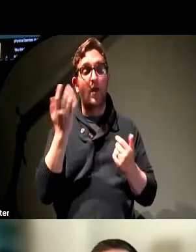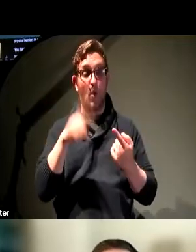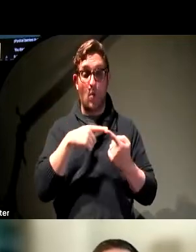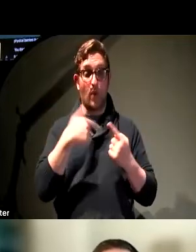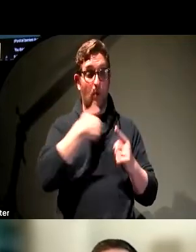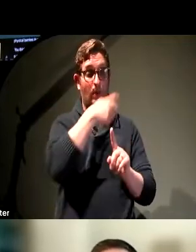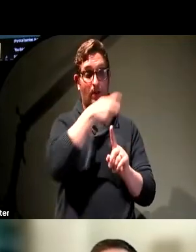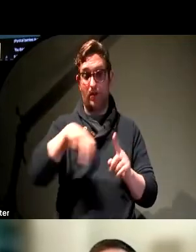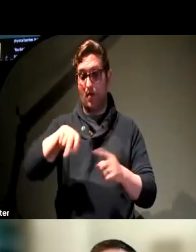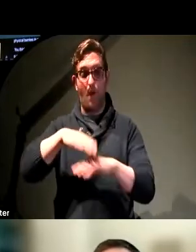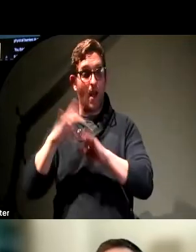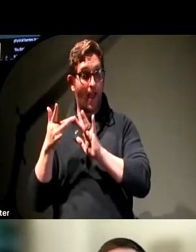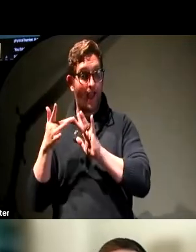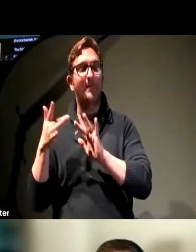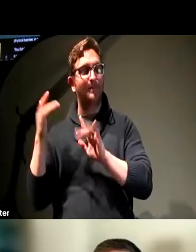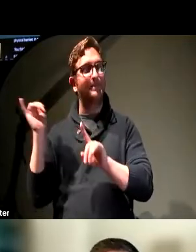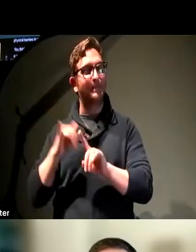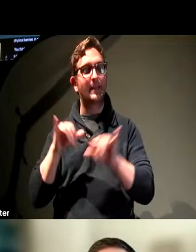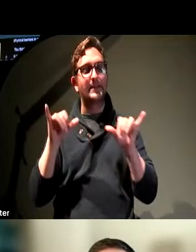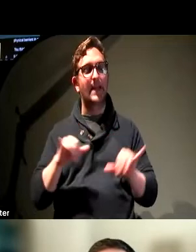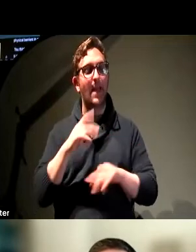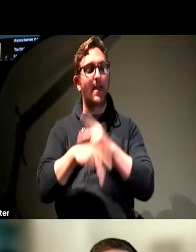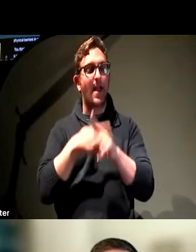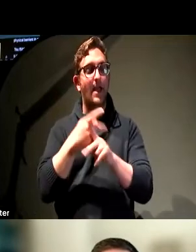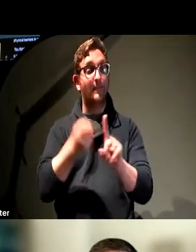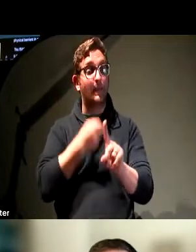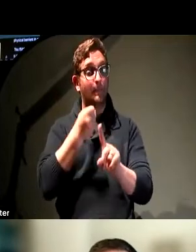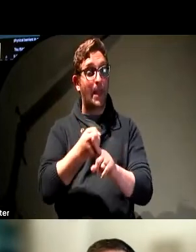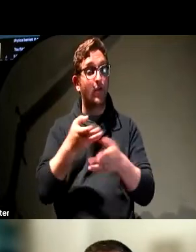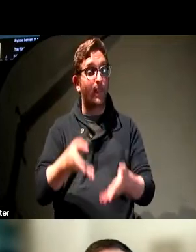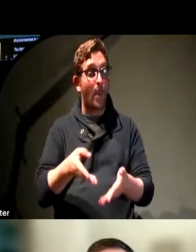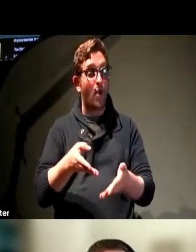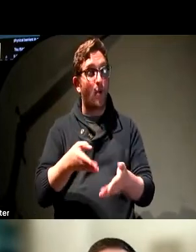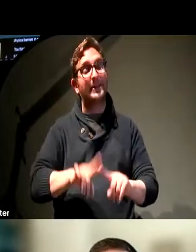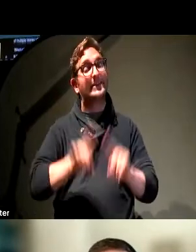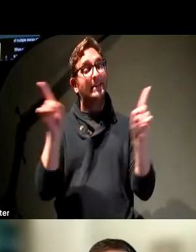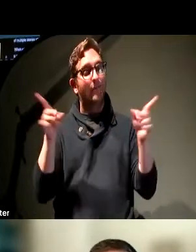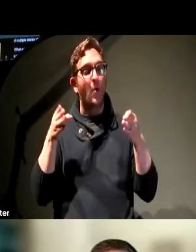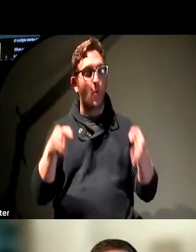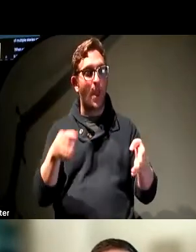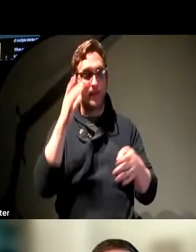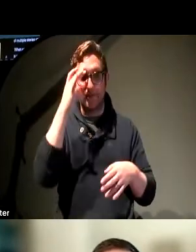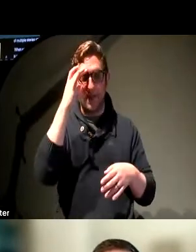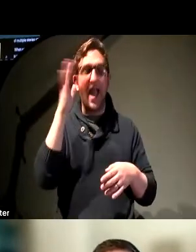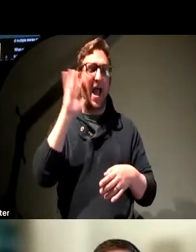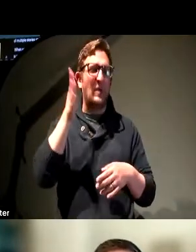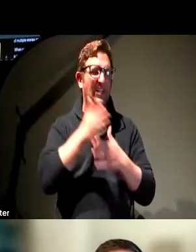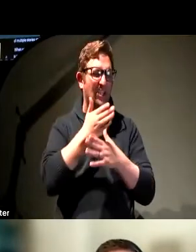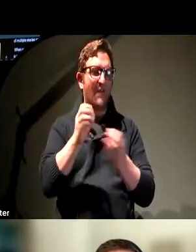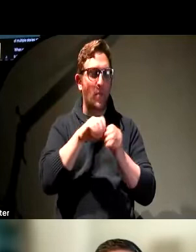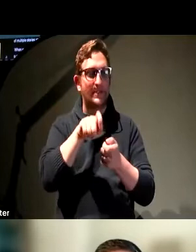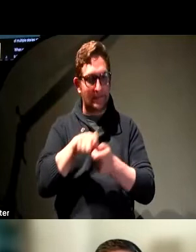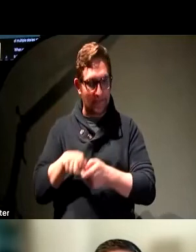space, the same kinds of impacts are there. Again, the barrier is different and I'll speak to some more specifically here as we